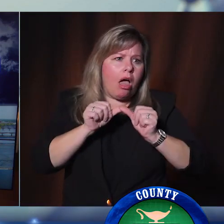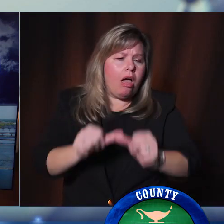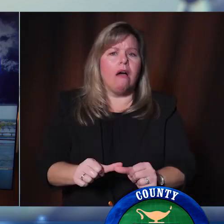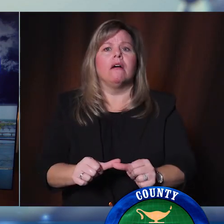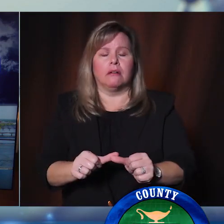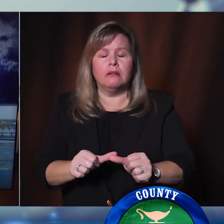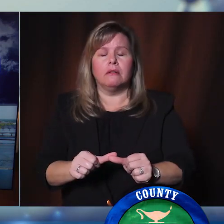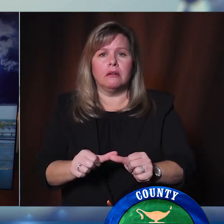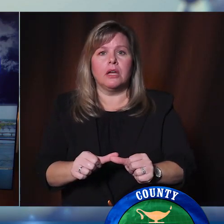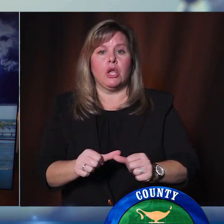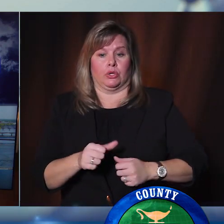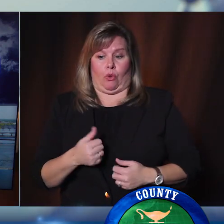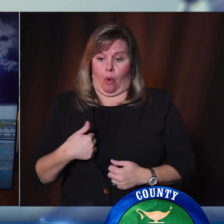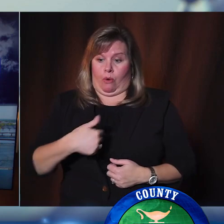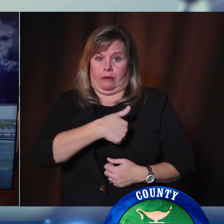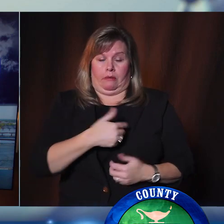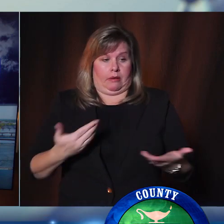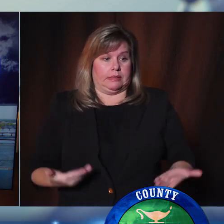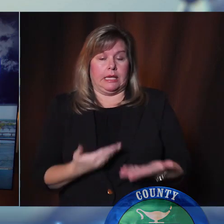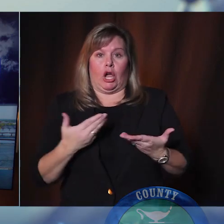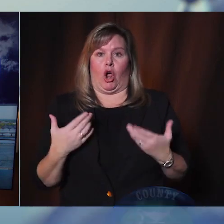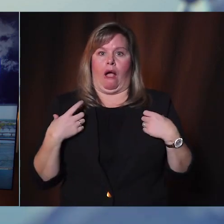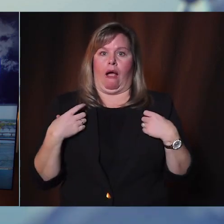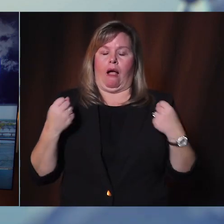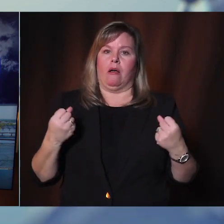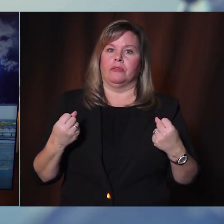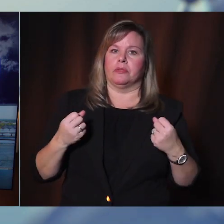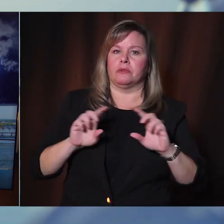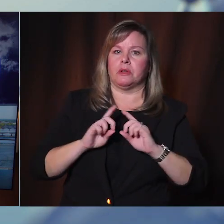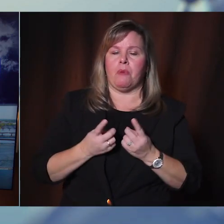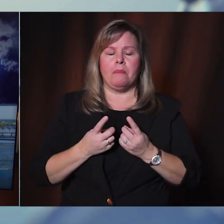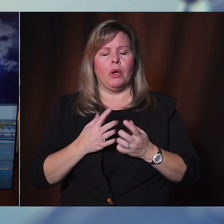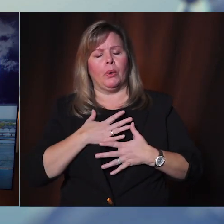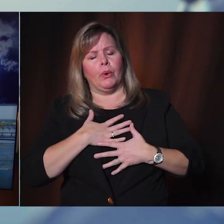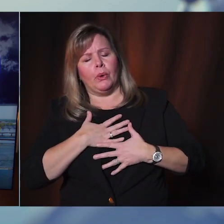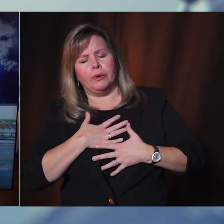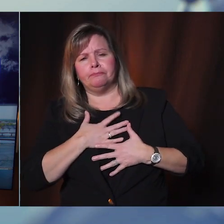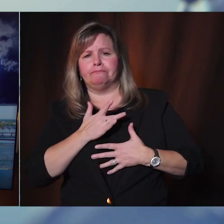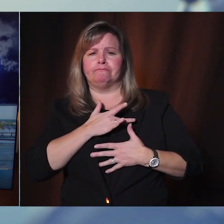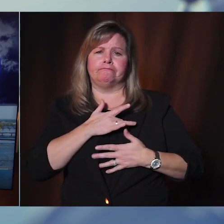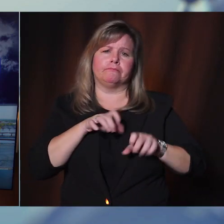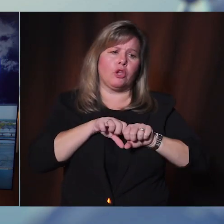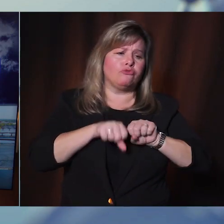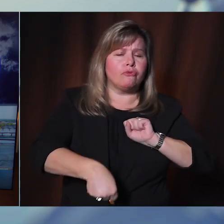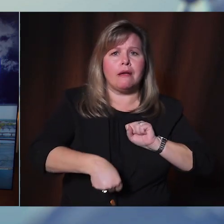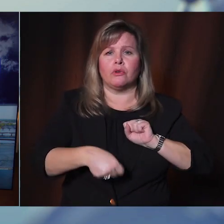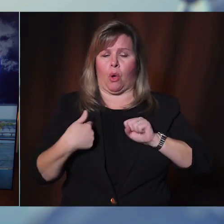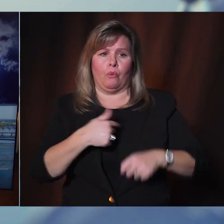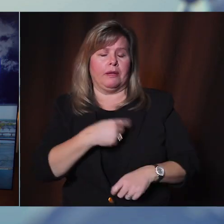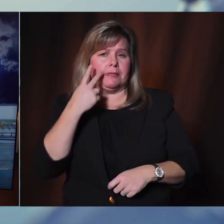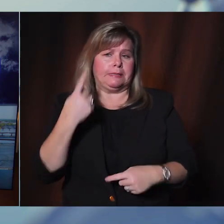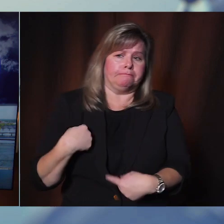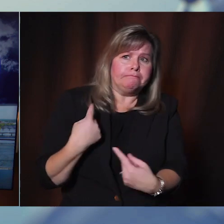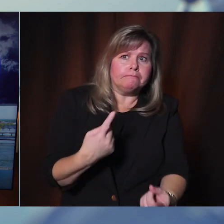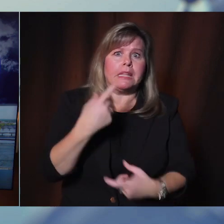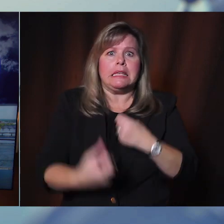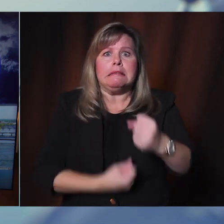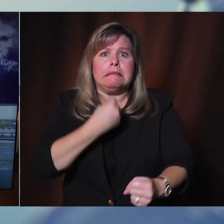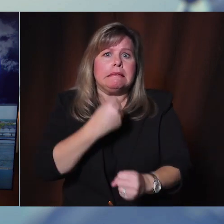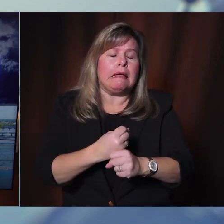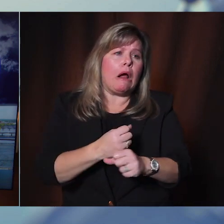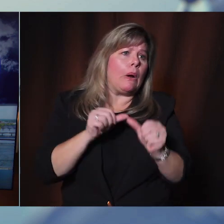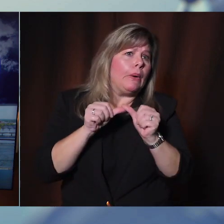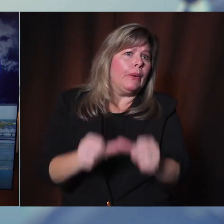and throughout the healthcare system have seen these tragedies firsthand on a daily basis for almost a year now.